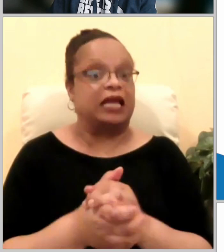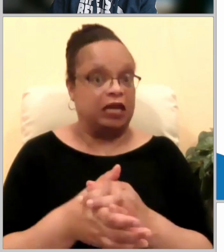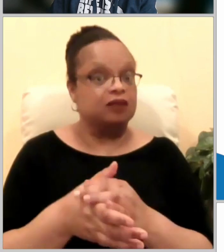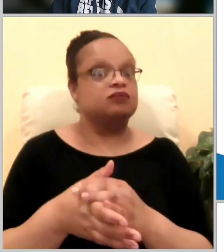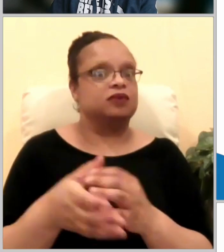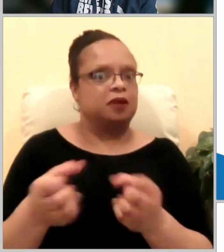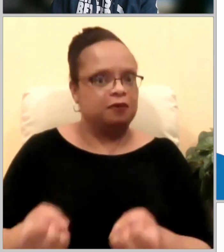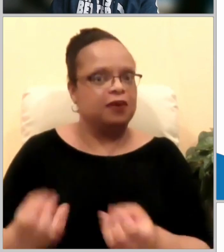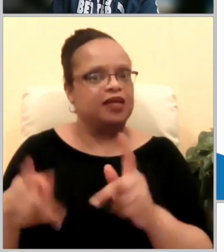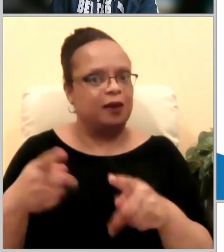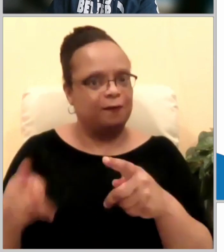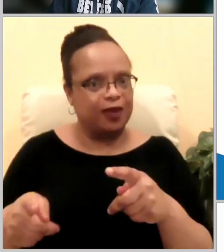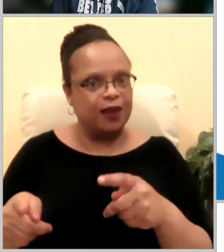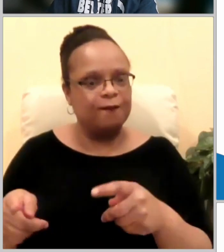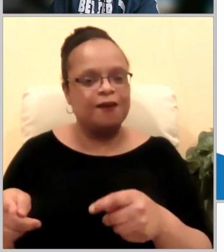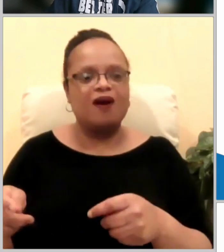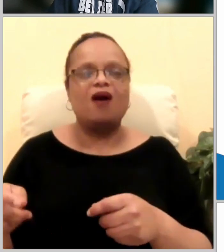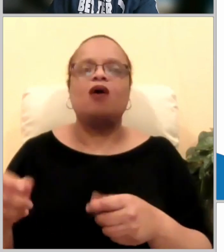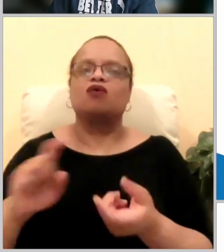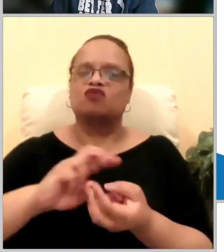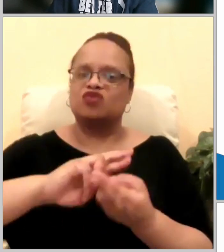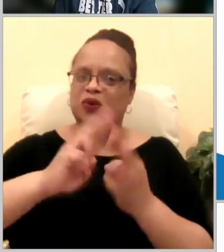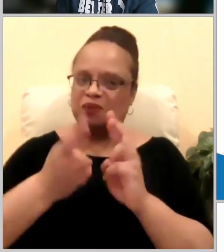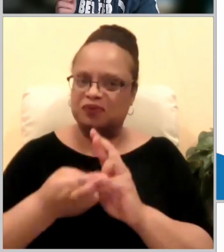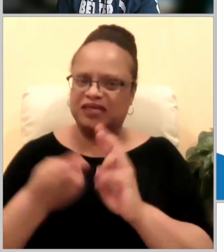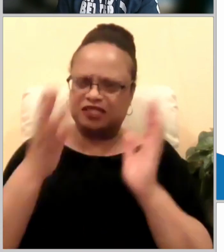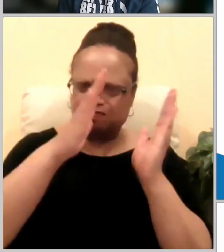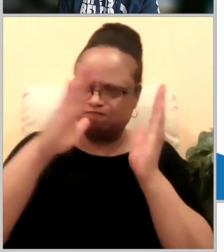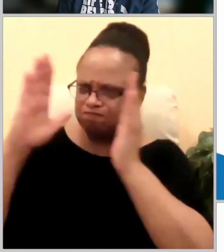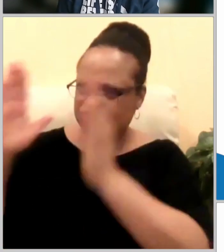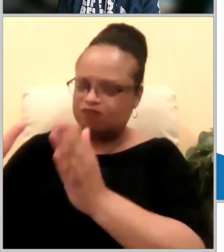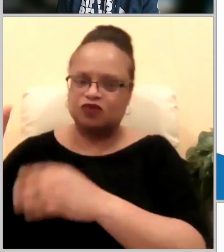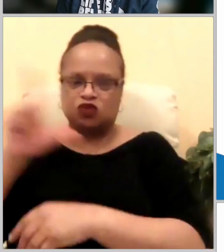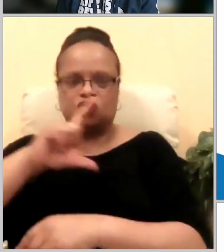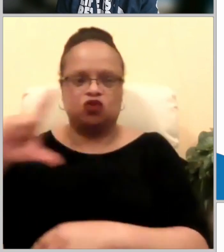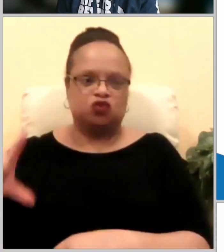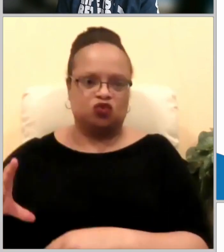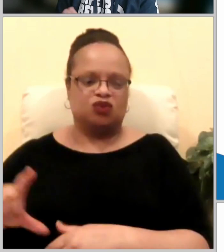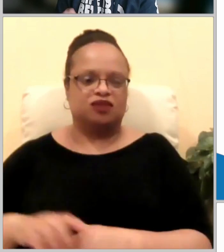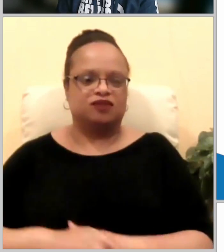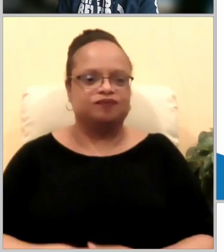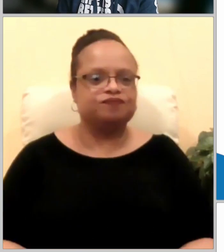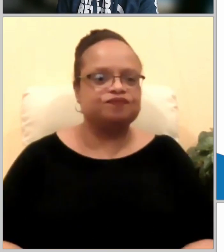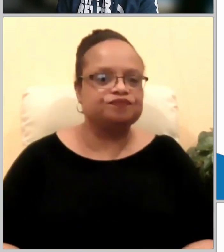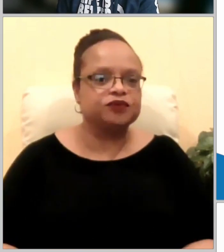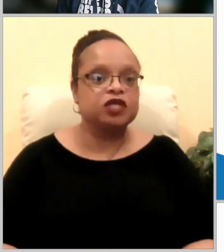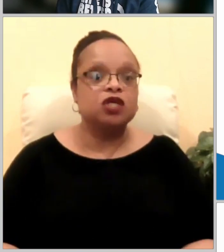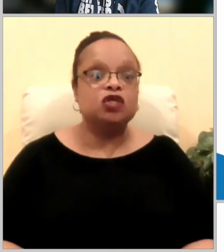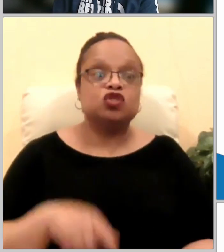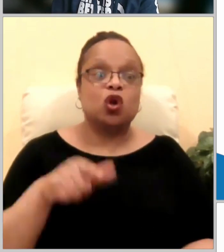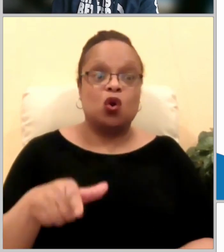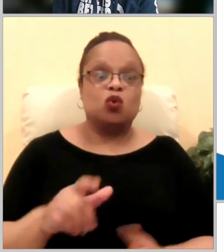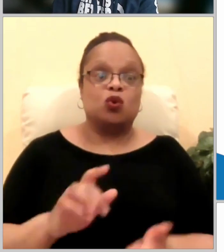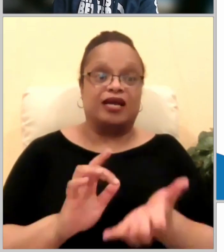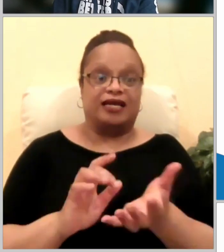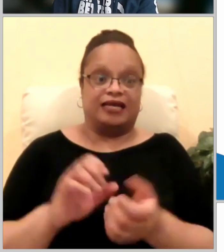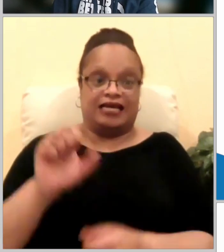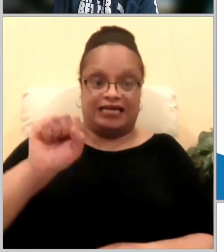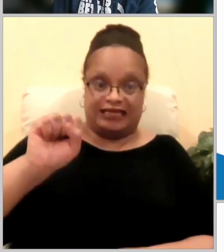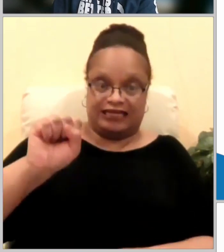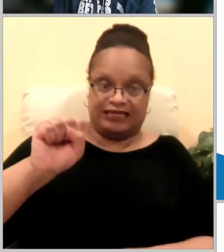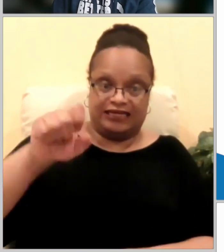so stephen's death is an important reference here because while satan was trying to use